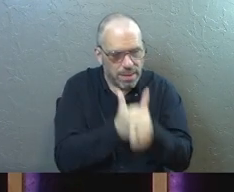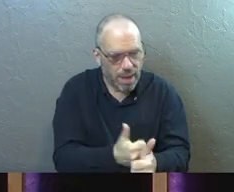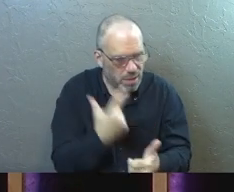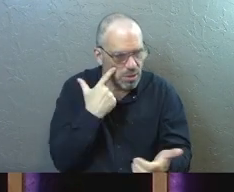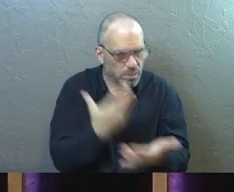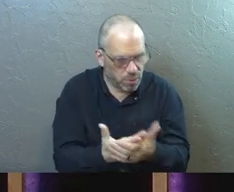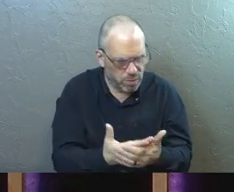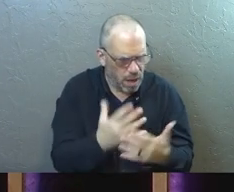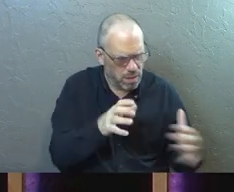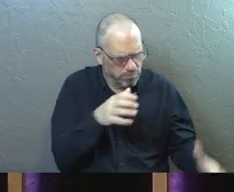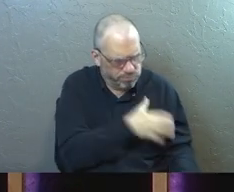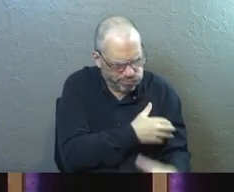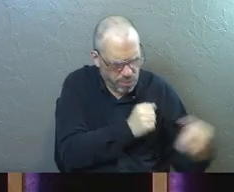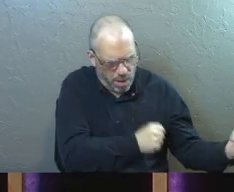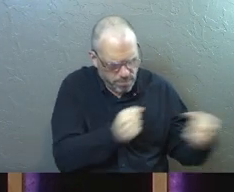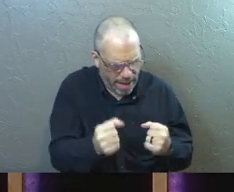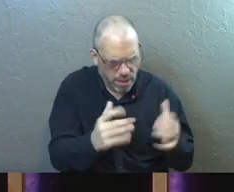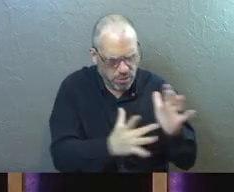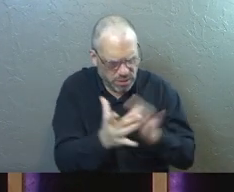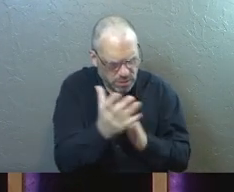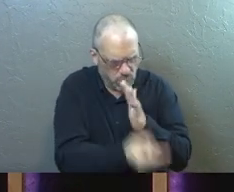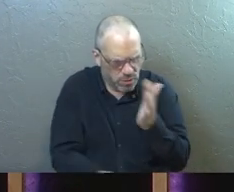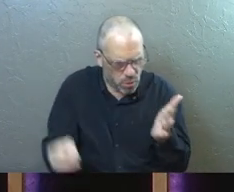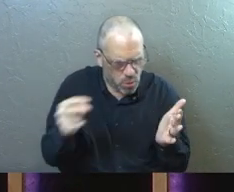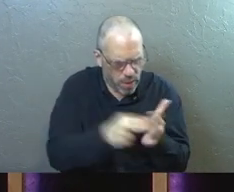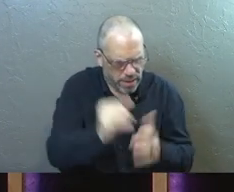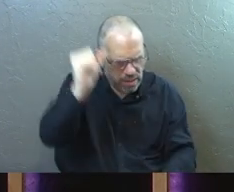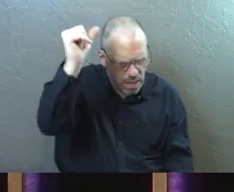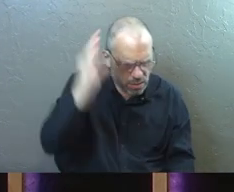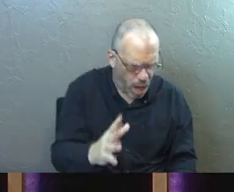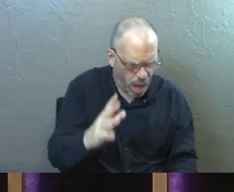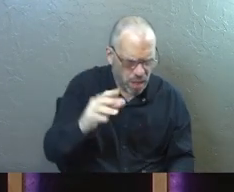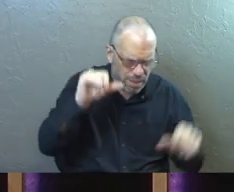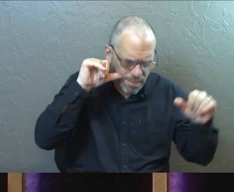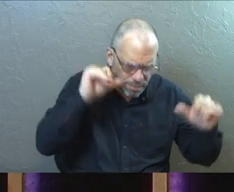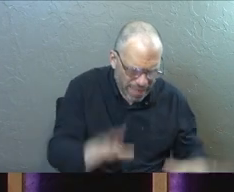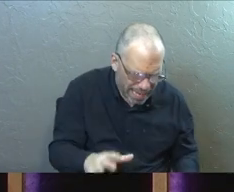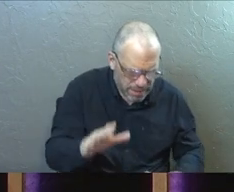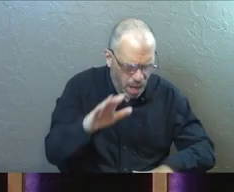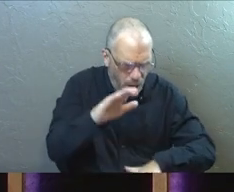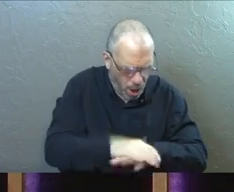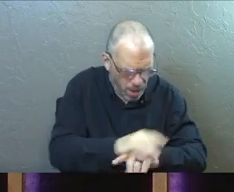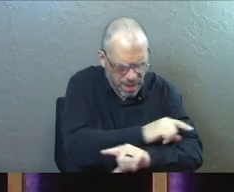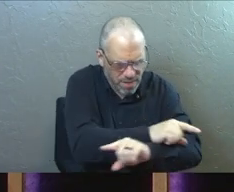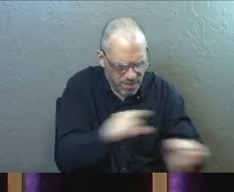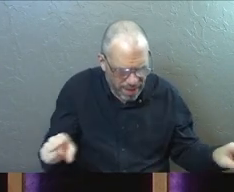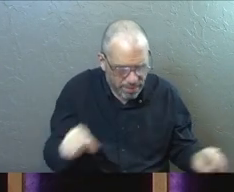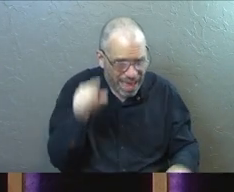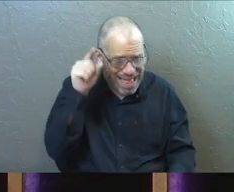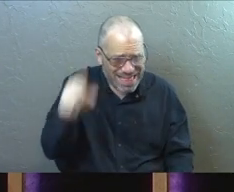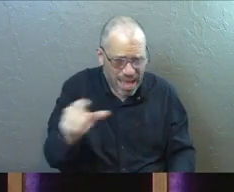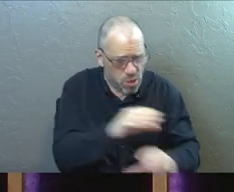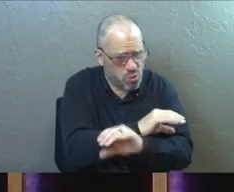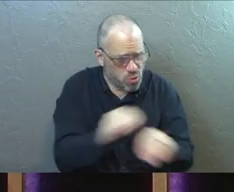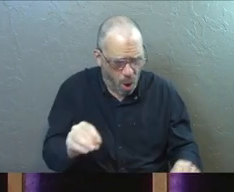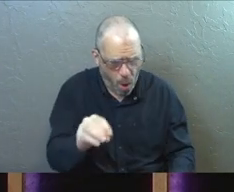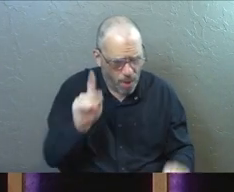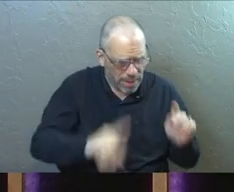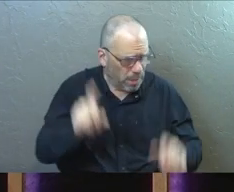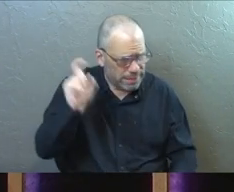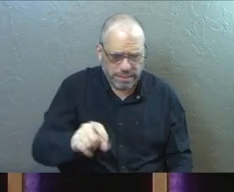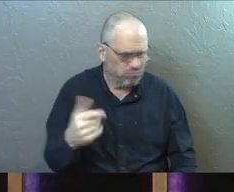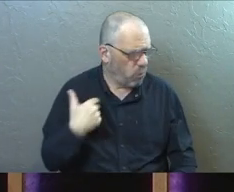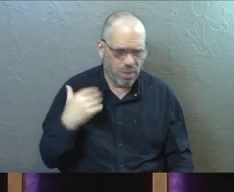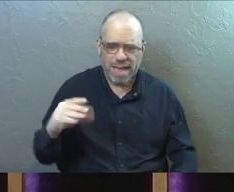testified powerfully to the resurrection of the Lord Jesus and God's great blessing was upon them all. And there was no needy people